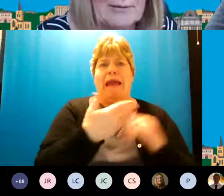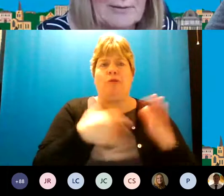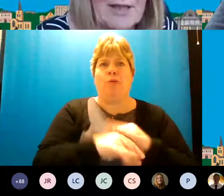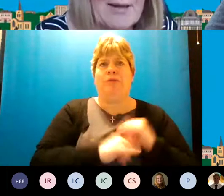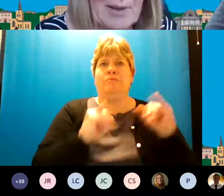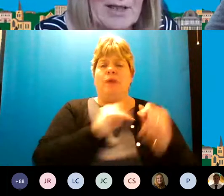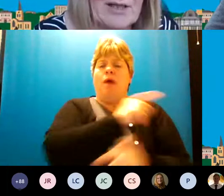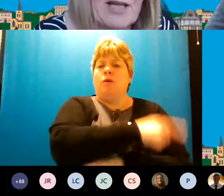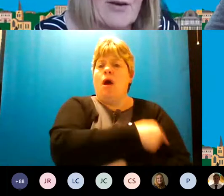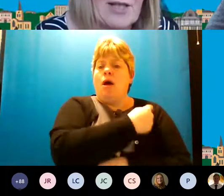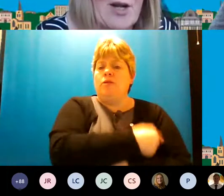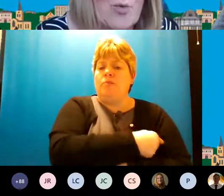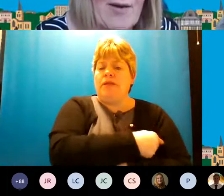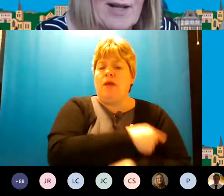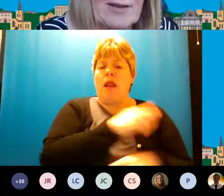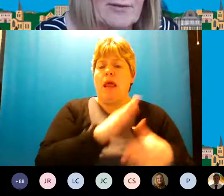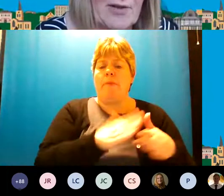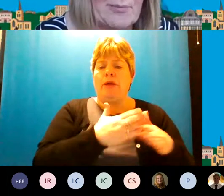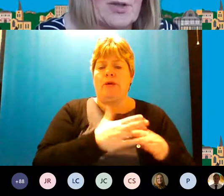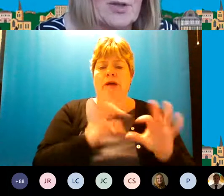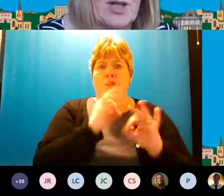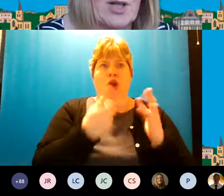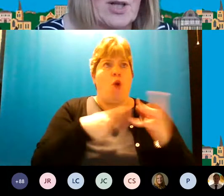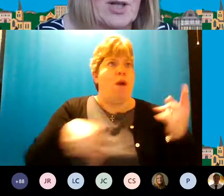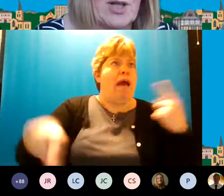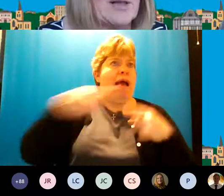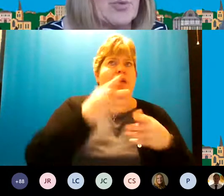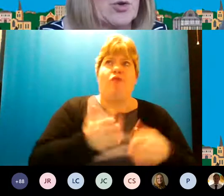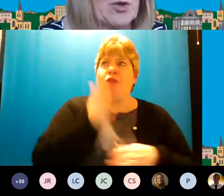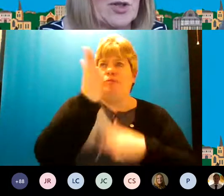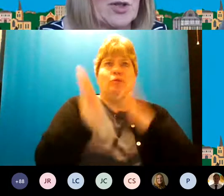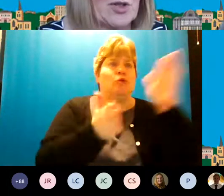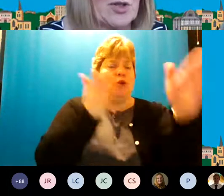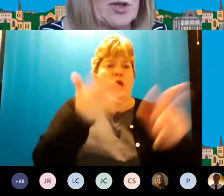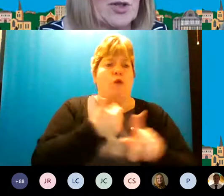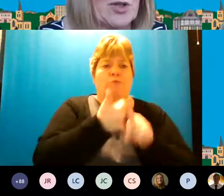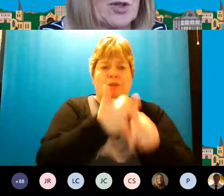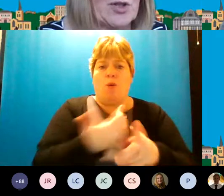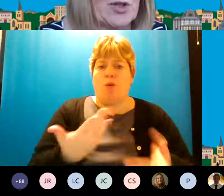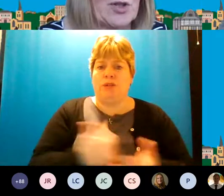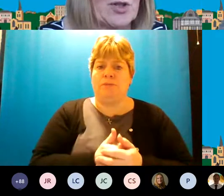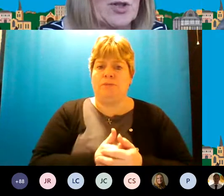hospitals because there is nowhere else for them to go to be supported